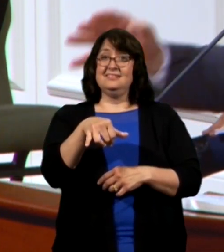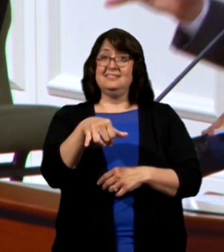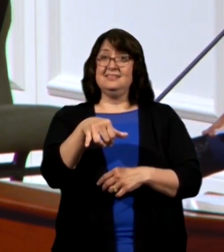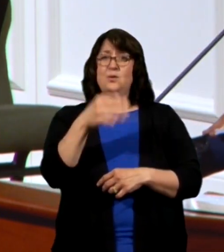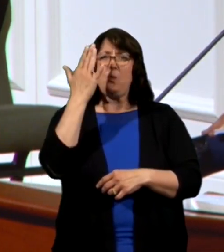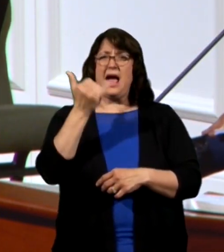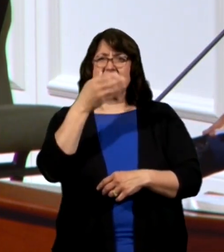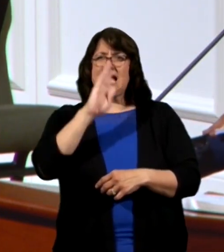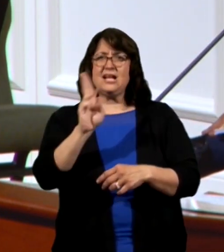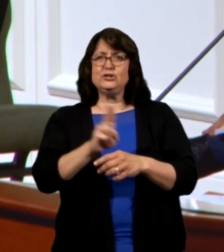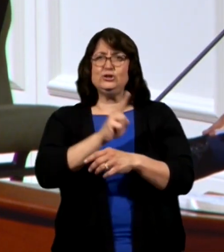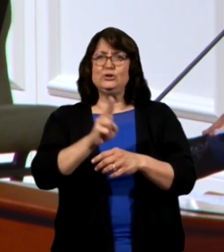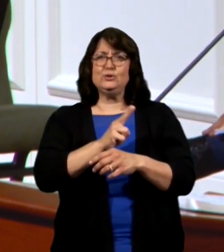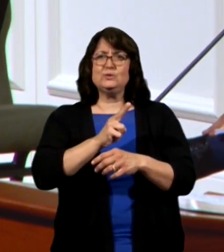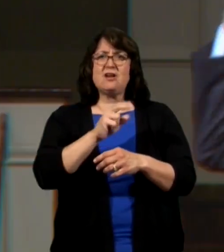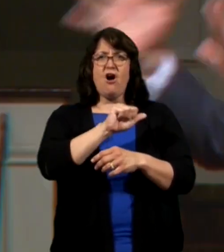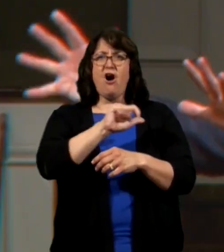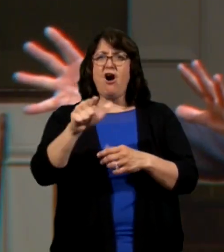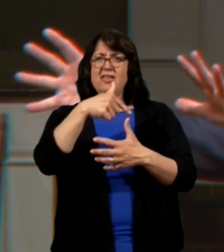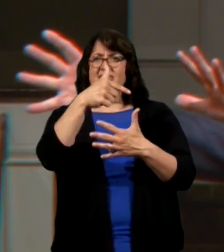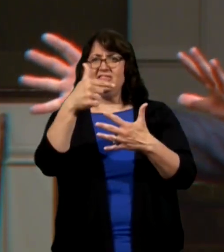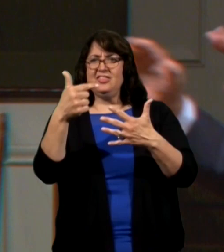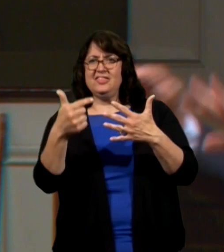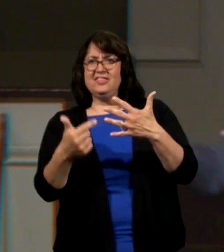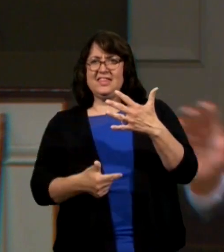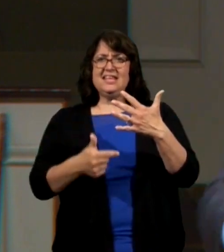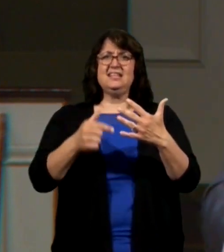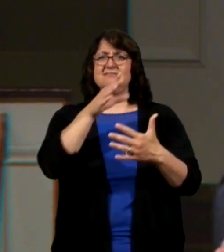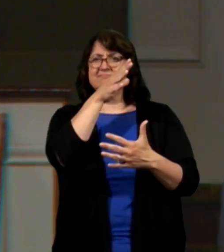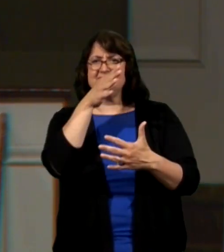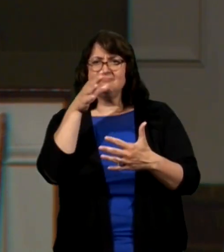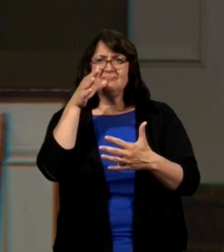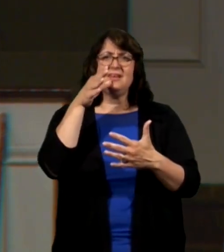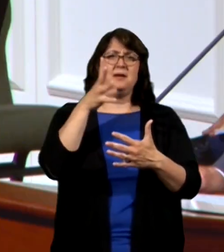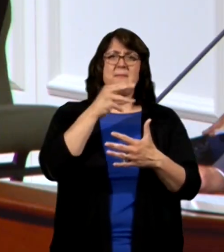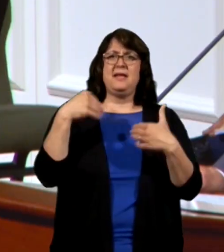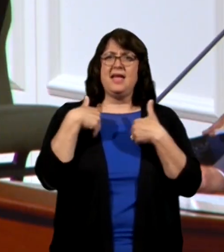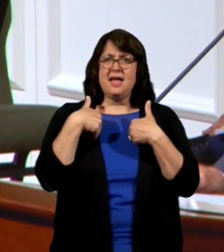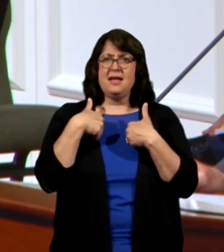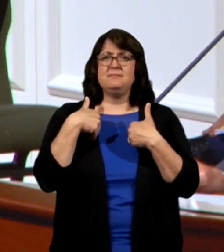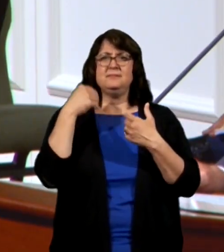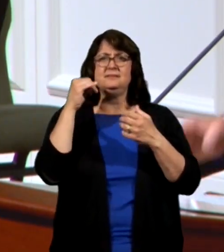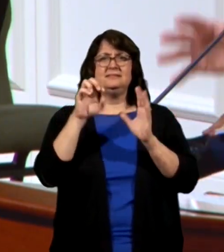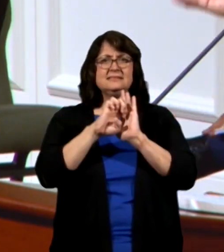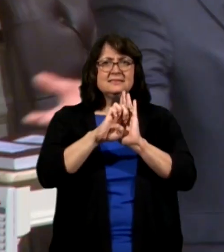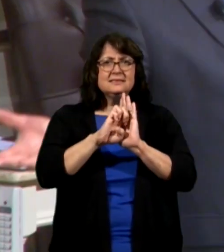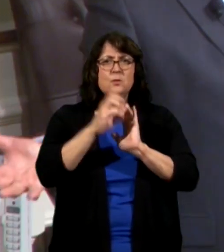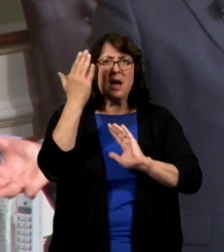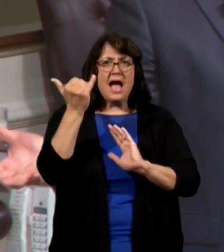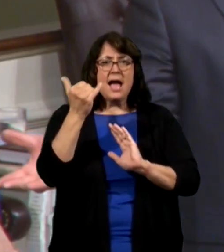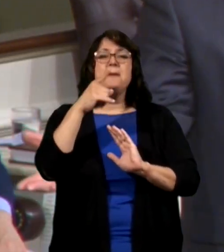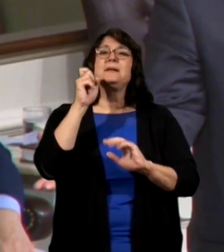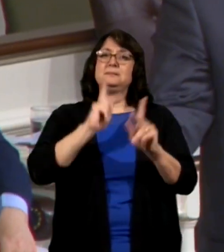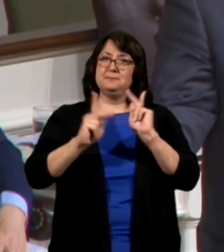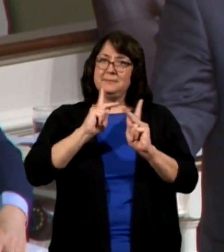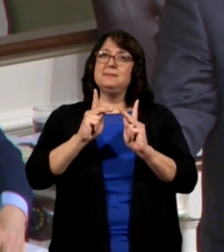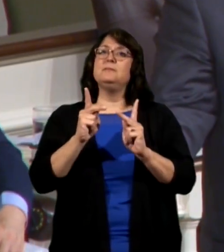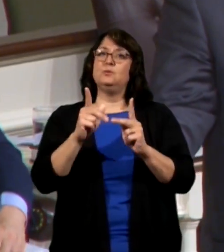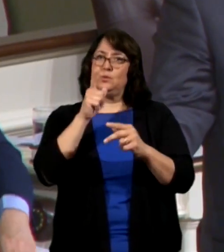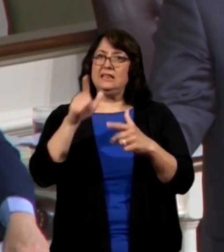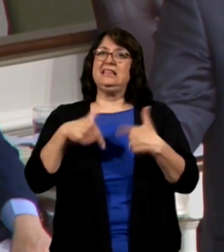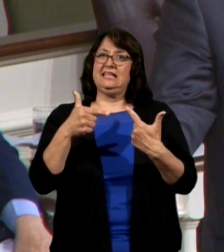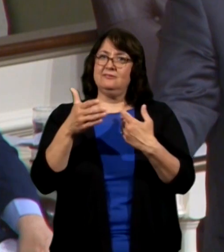why does God use all these agrarian illustrations? Because the people were close to the earth.